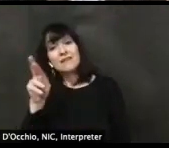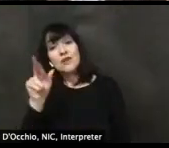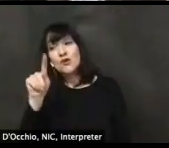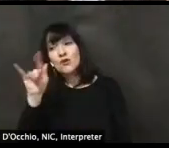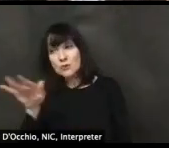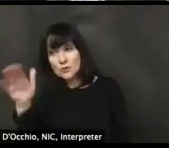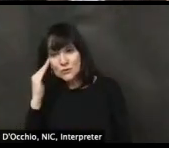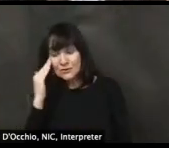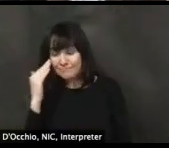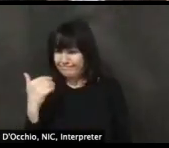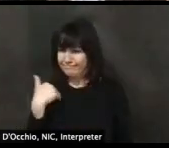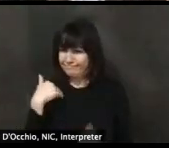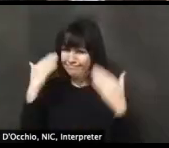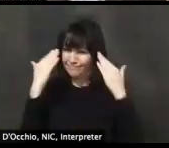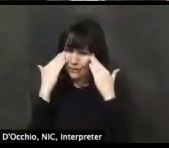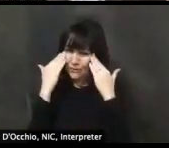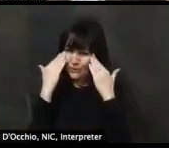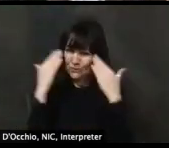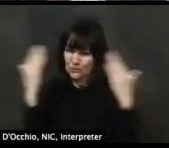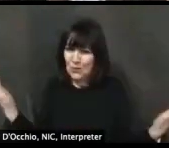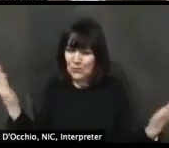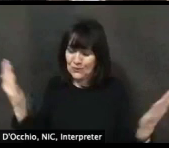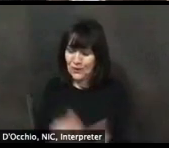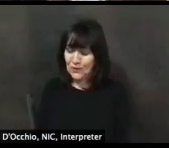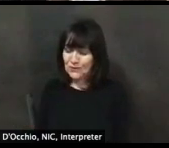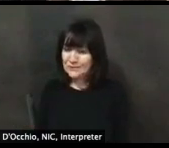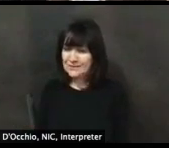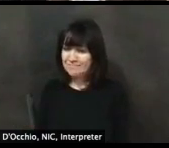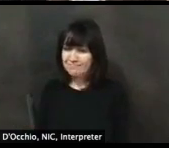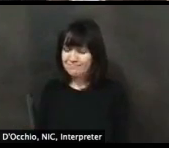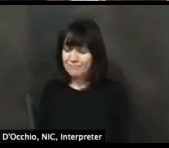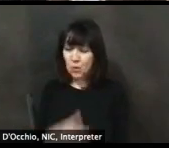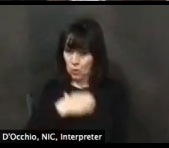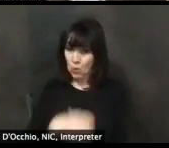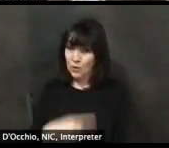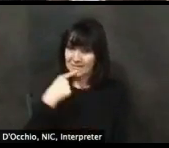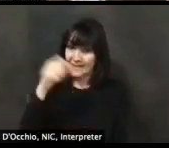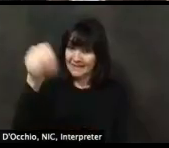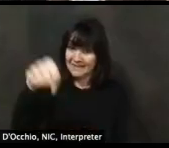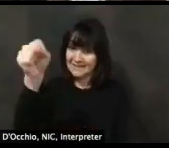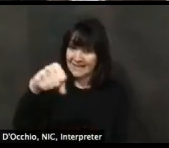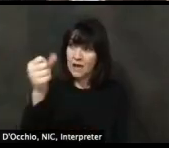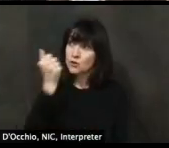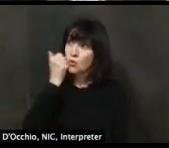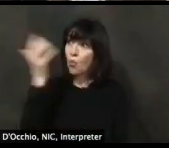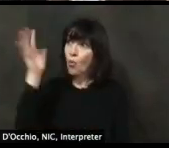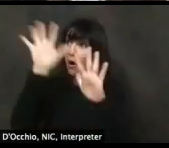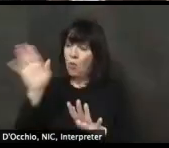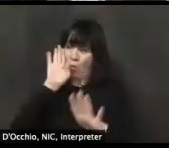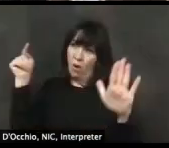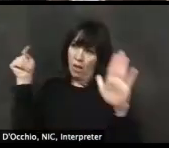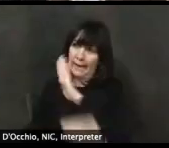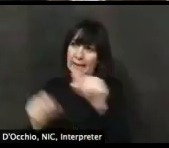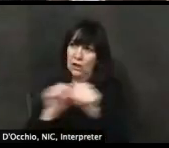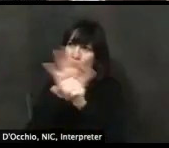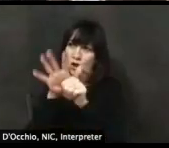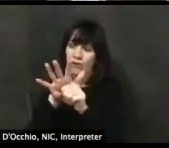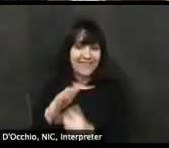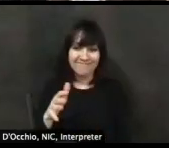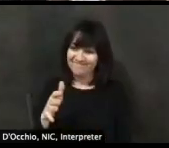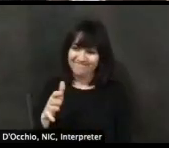wish I had, I wish I could say yes, but we don't know. Um, so we will, we will all be learning